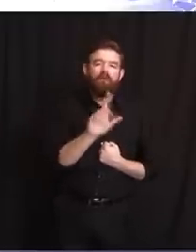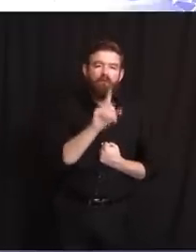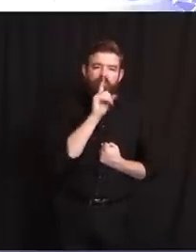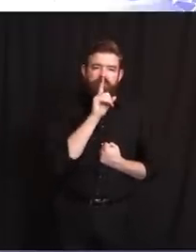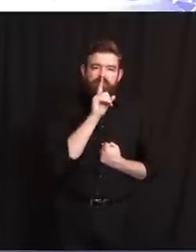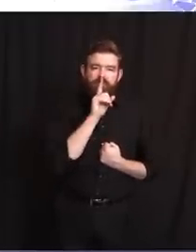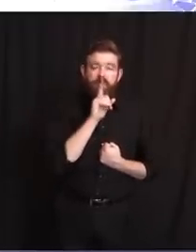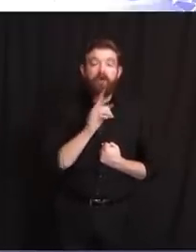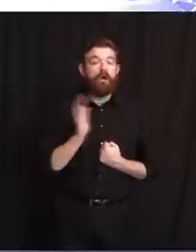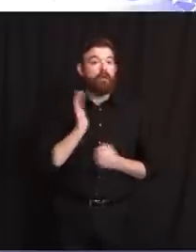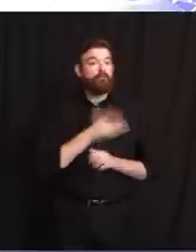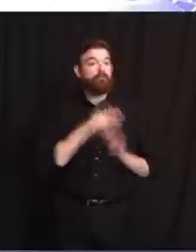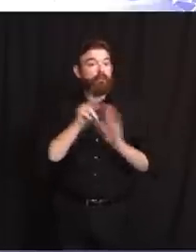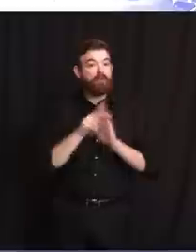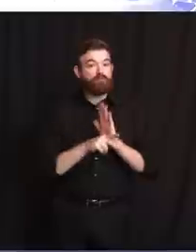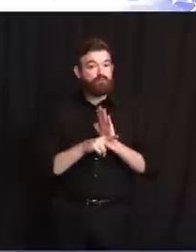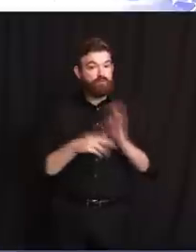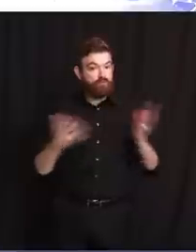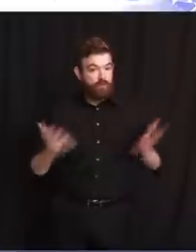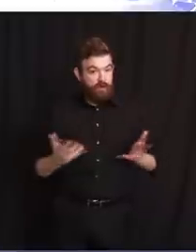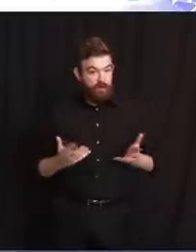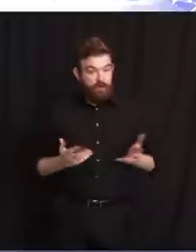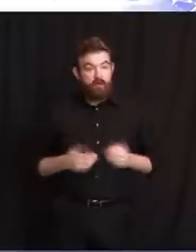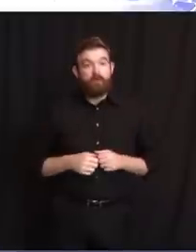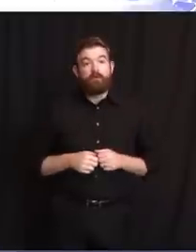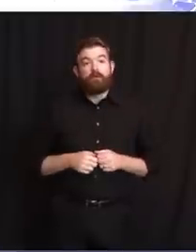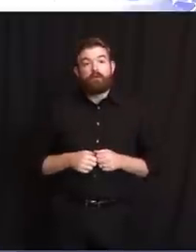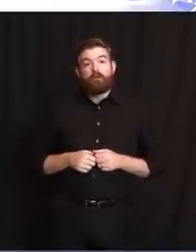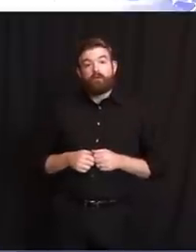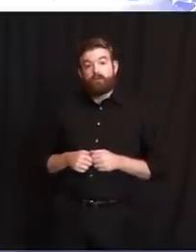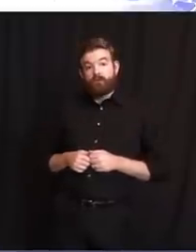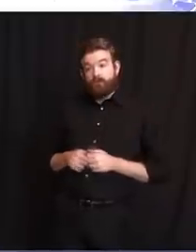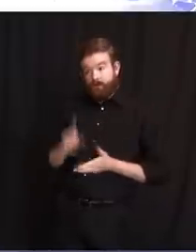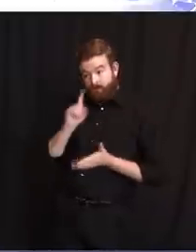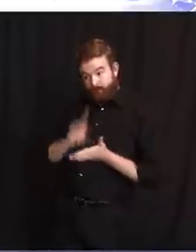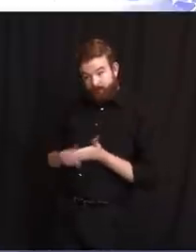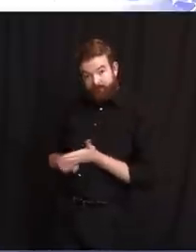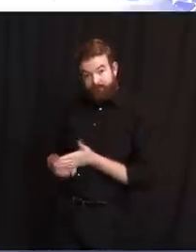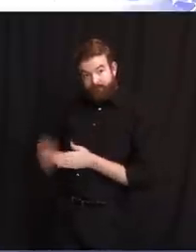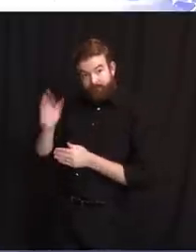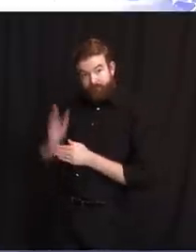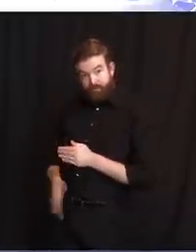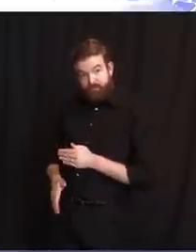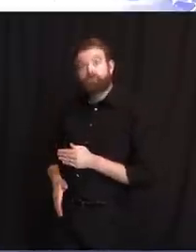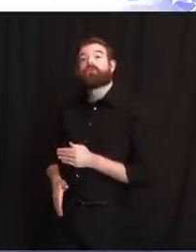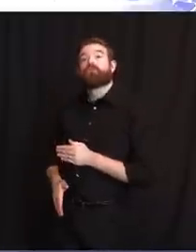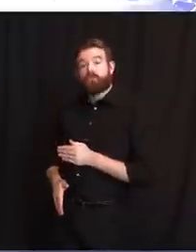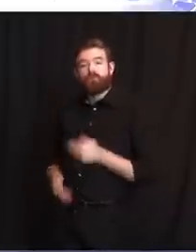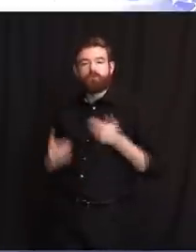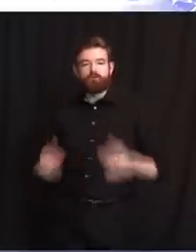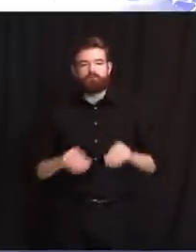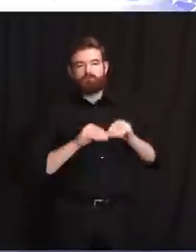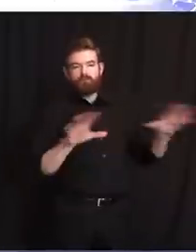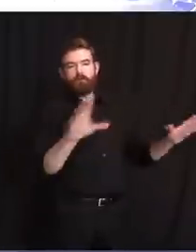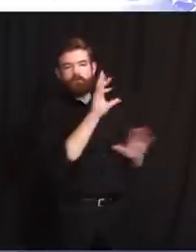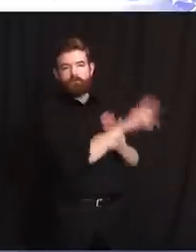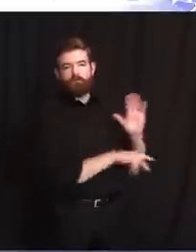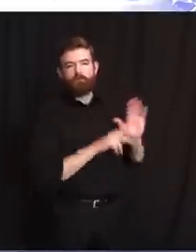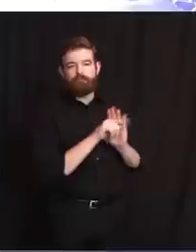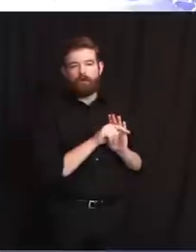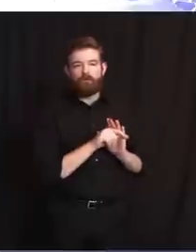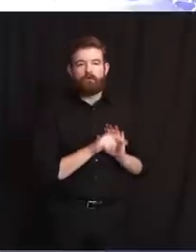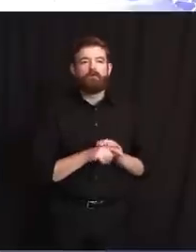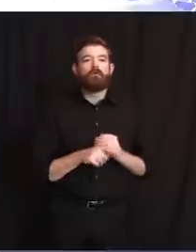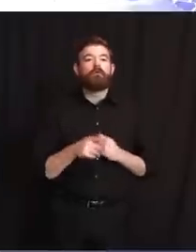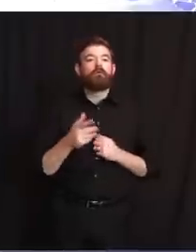we will release those videos once an investigation is substantially complete, which is typically after 20 days. Sometimes we might need